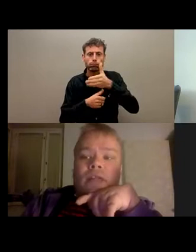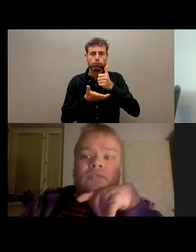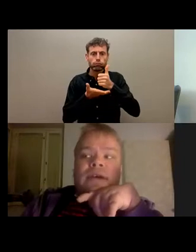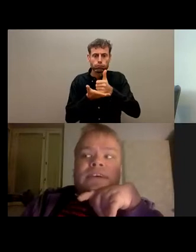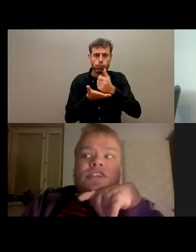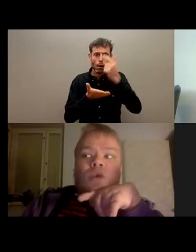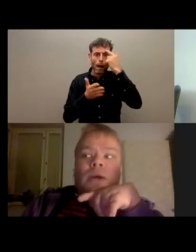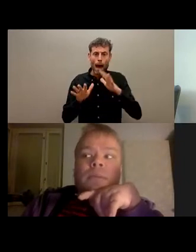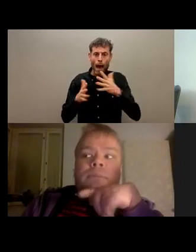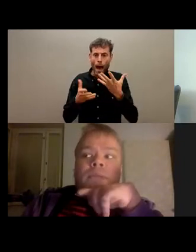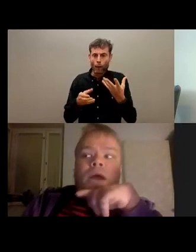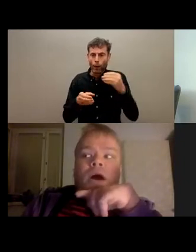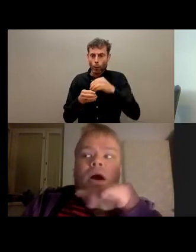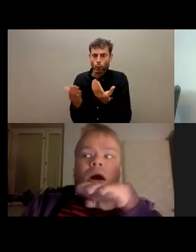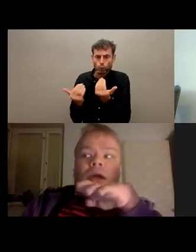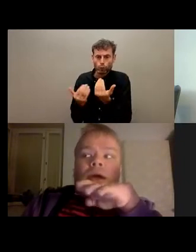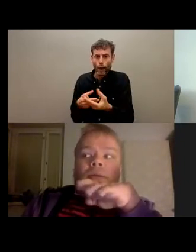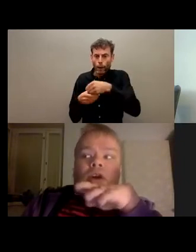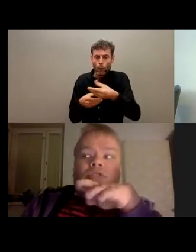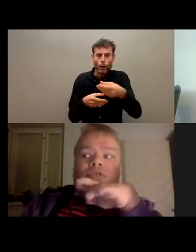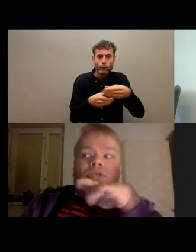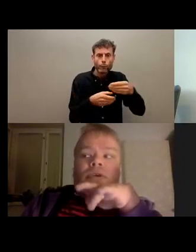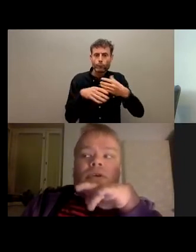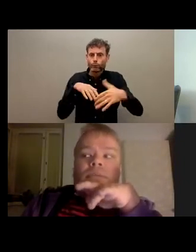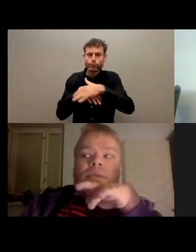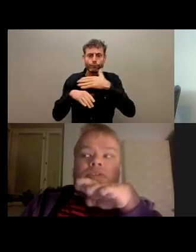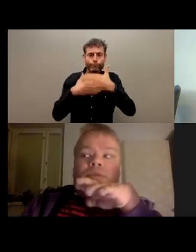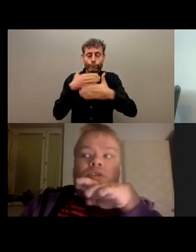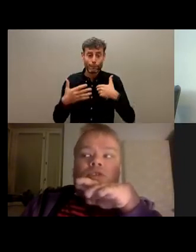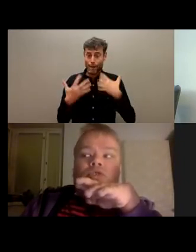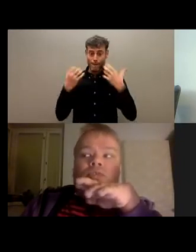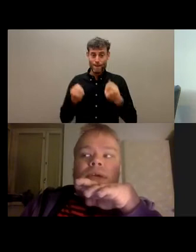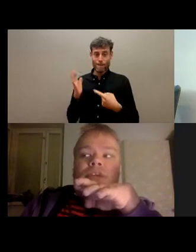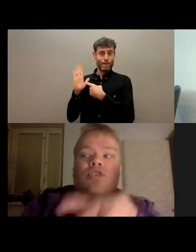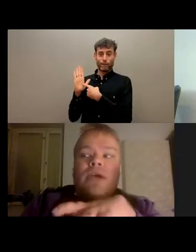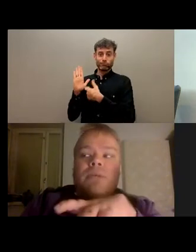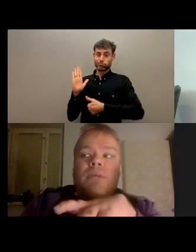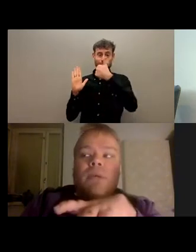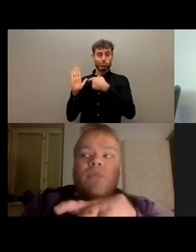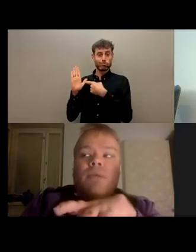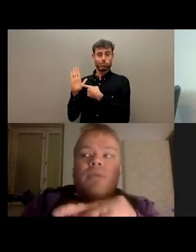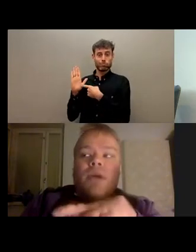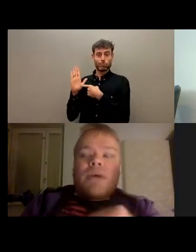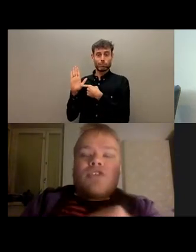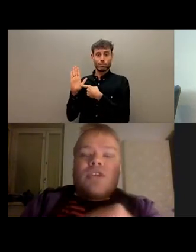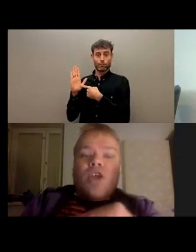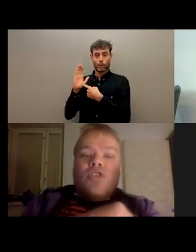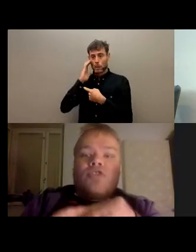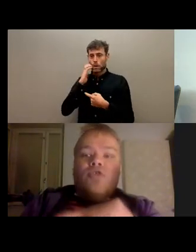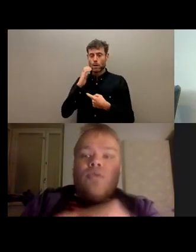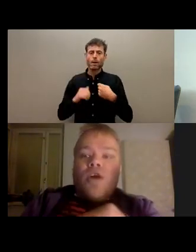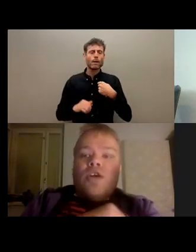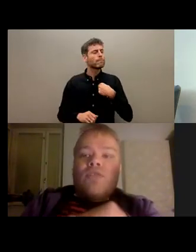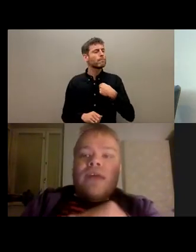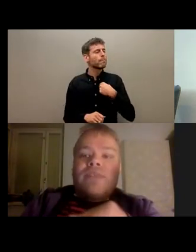and a half. So I'm, I'm not, it's important to educate people about them, but I'm actually not